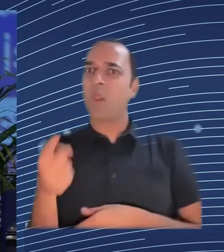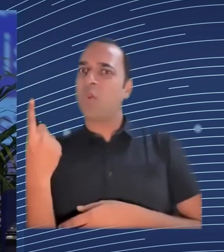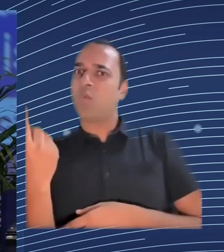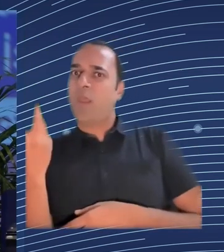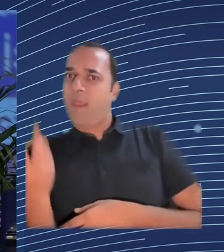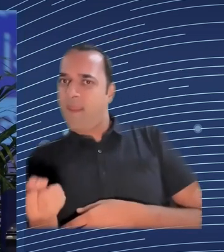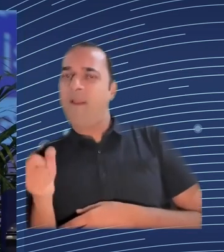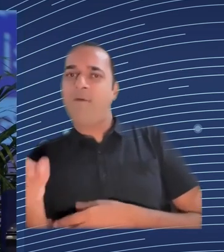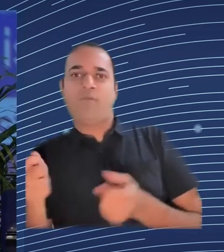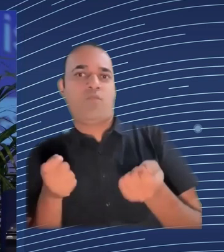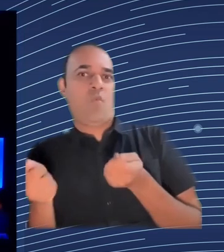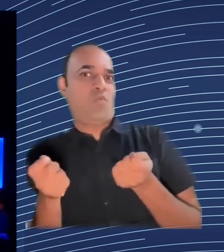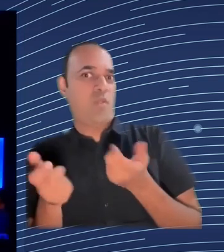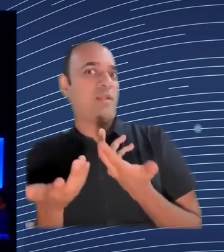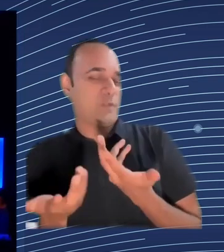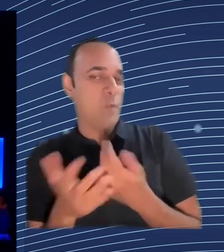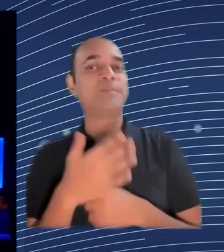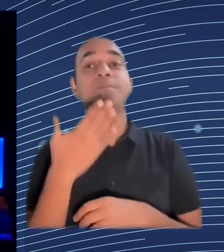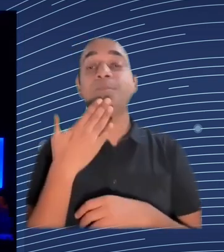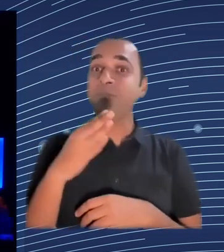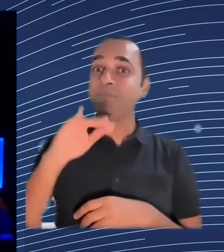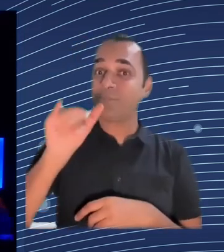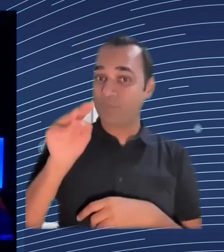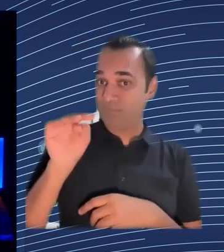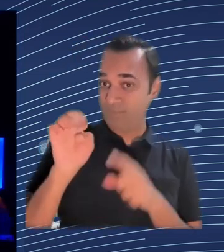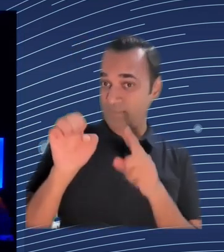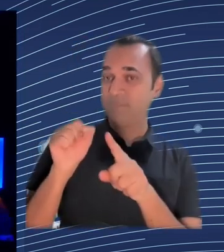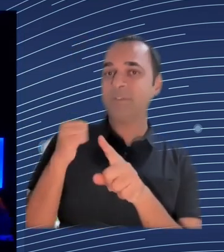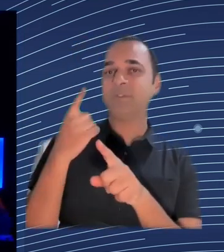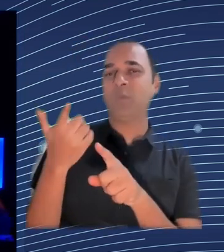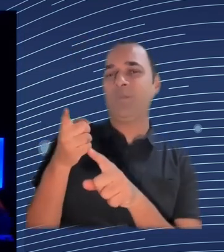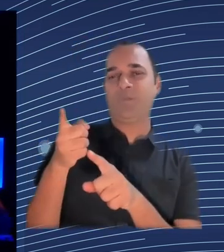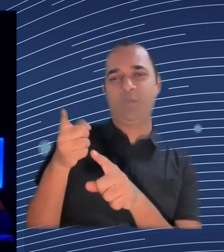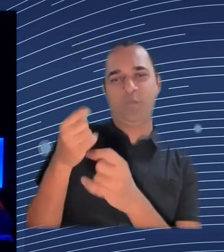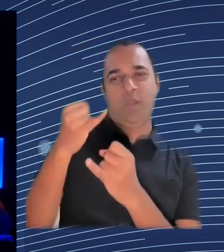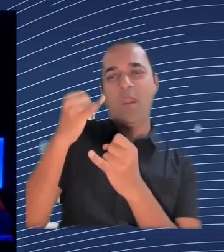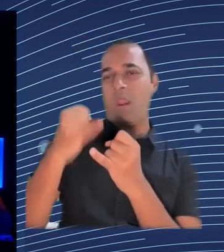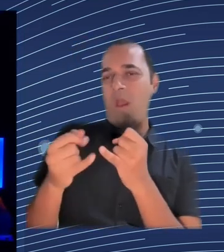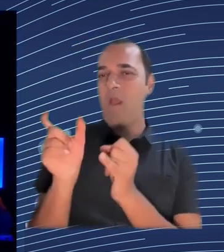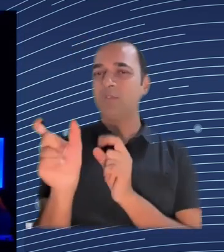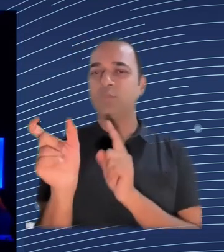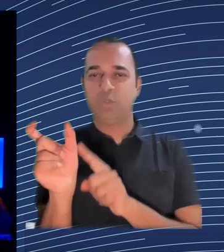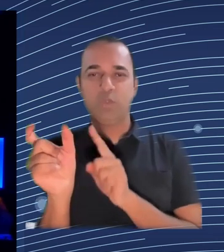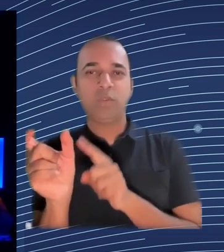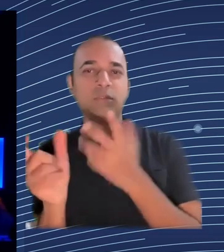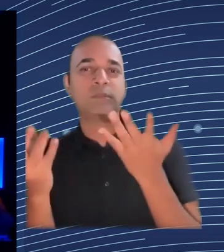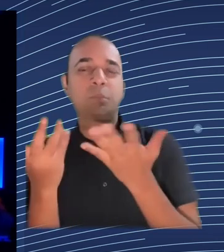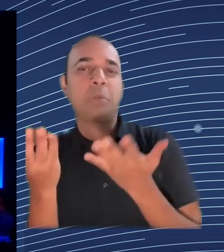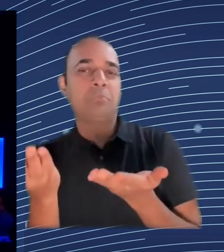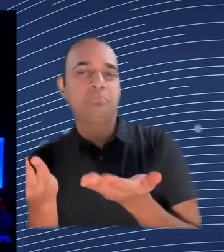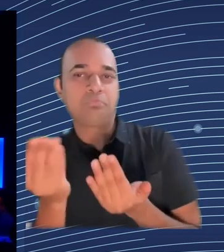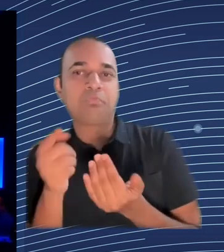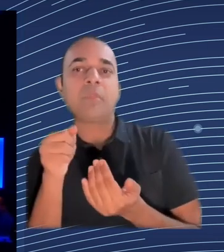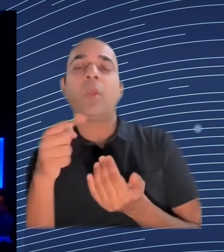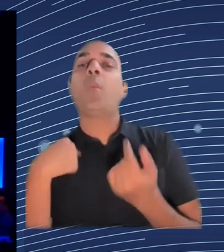the first thing I think that we need to apply the rules that already have because compliance as you said